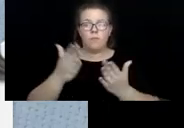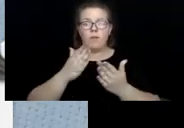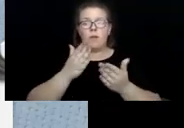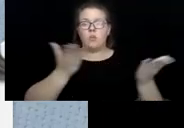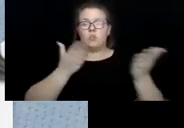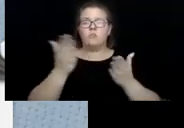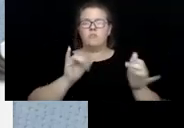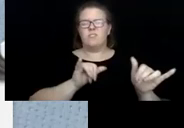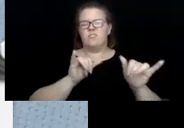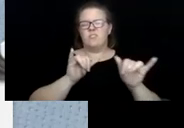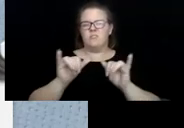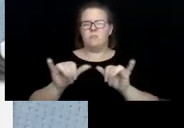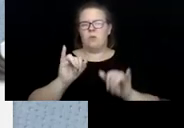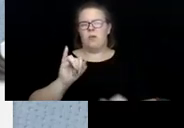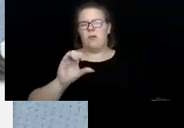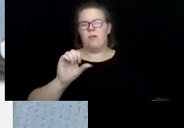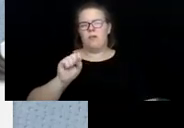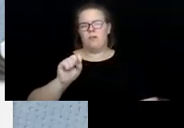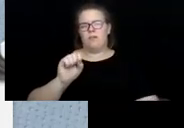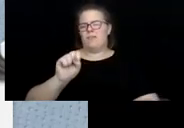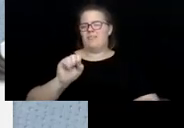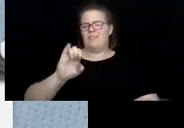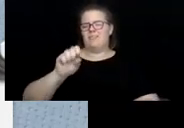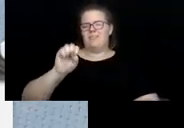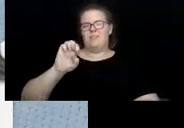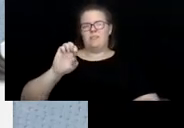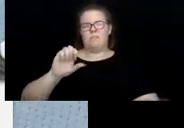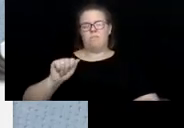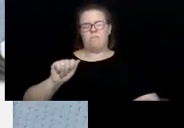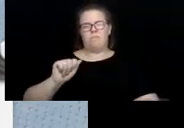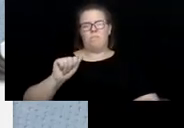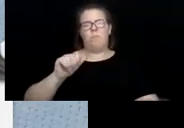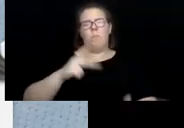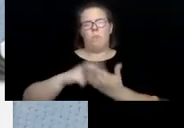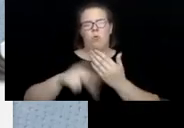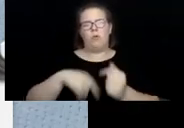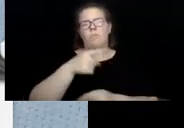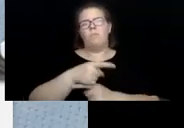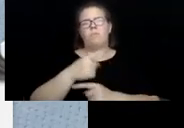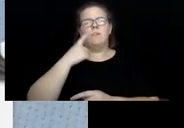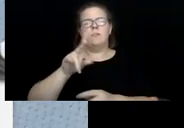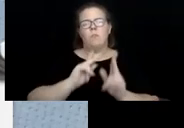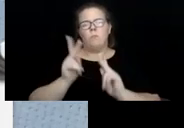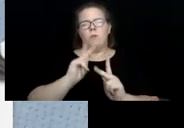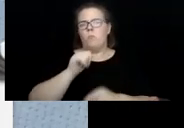program, Expanded In-Home Services for the Elderly. The ISA program is for persons that do not participate in the Medicaid